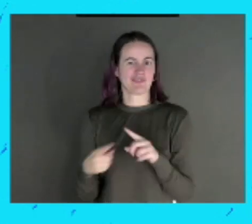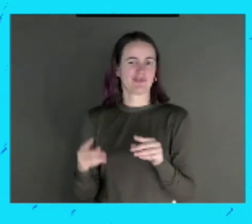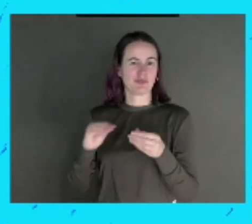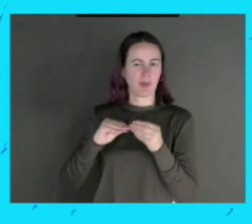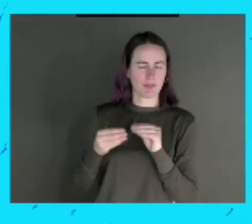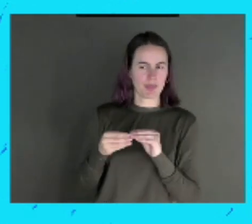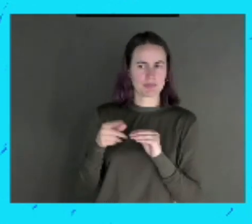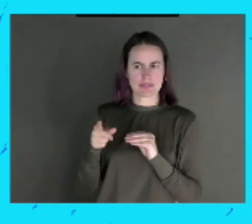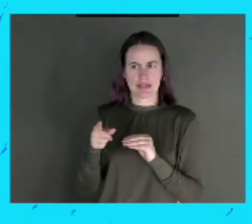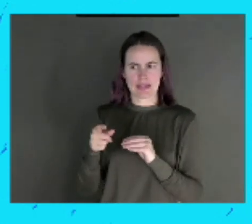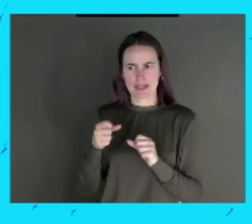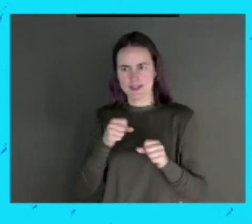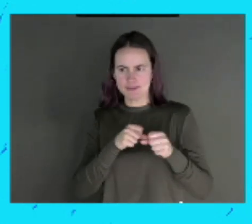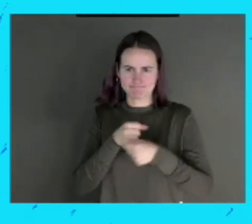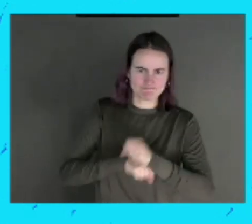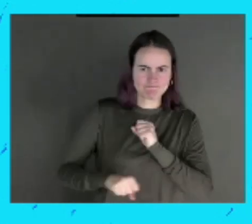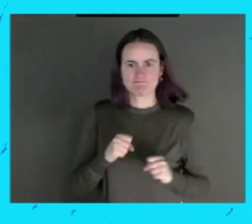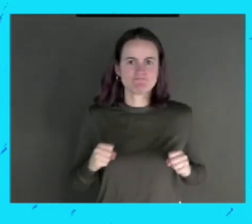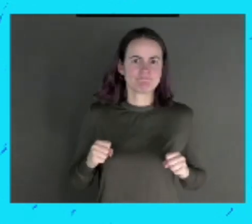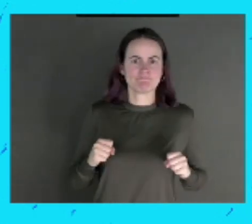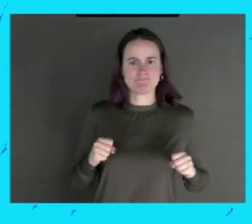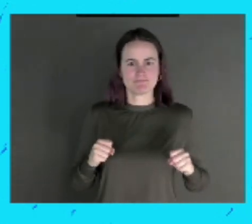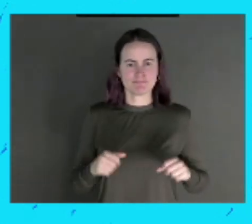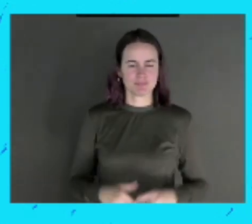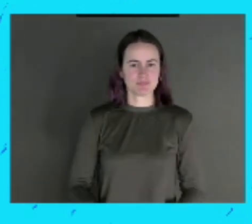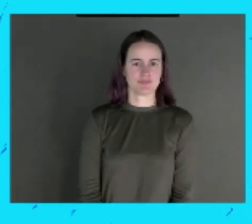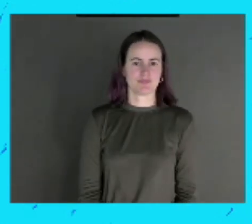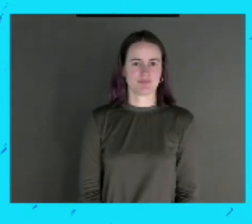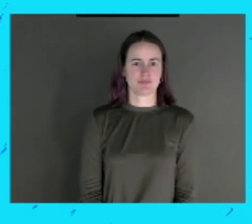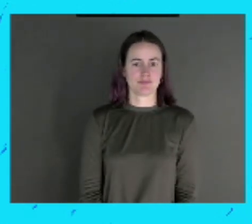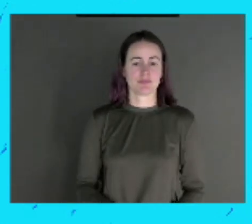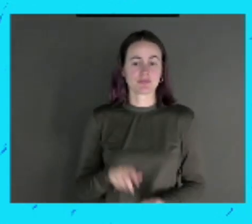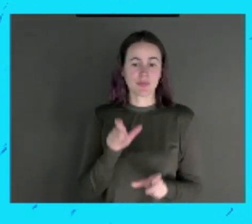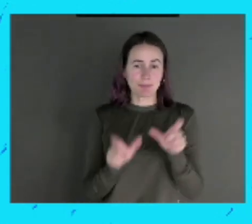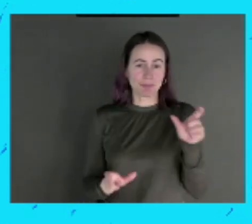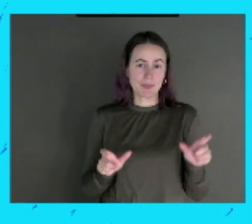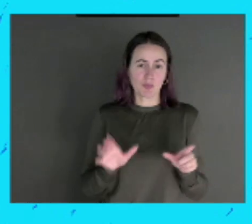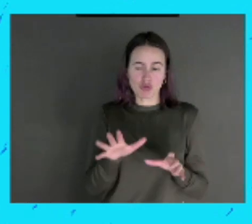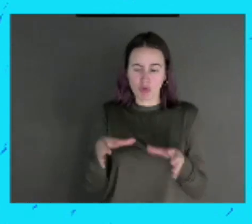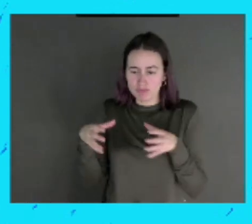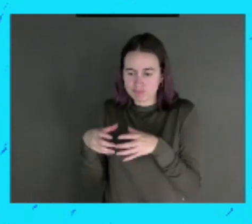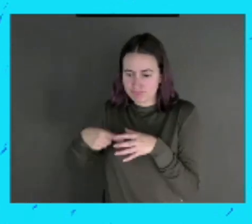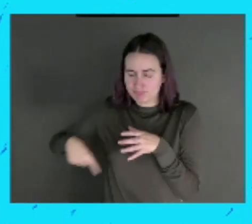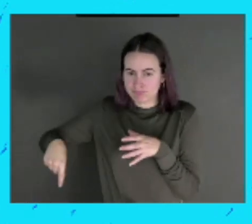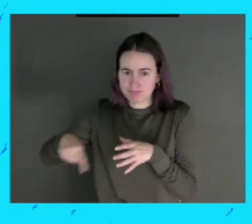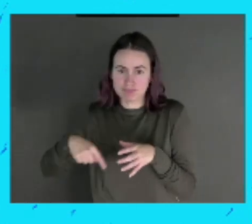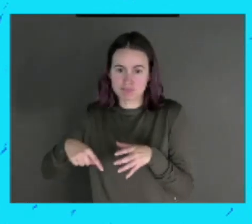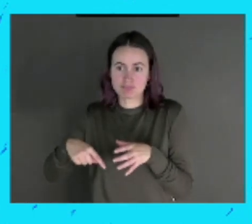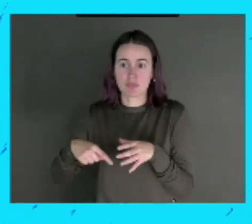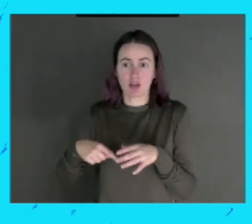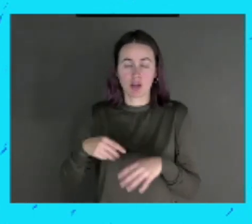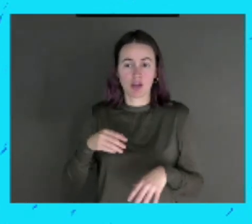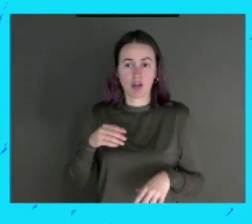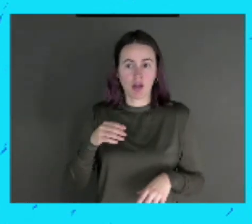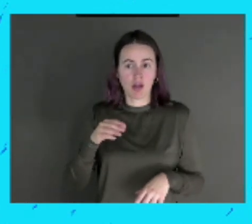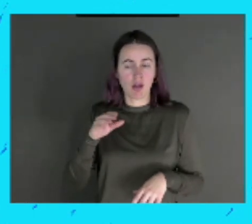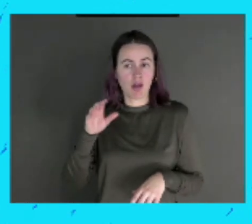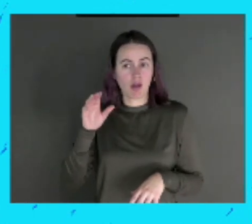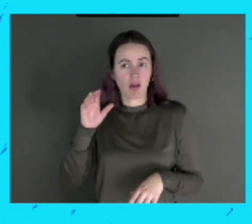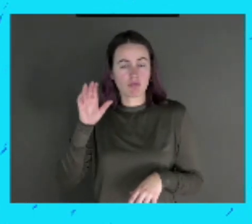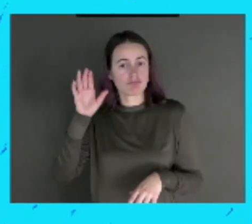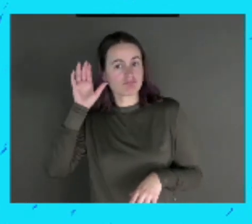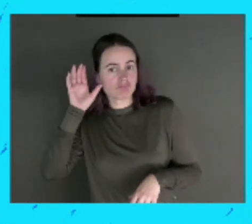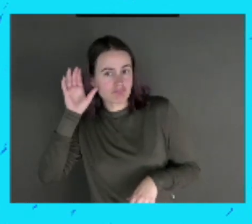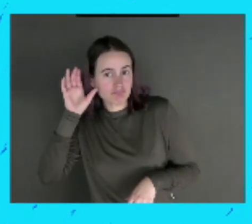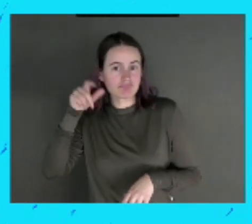if some of the people close to me or some of the people in my circle could listen to that, those well-being issues